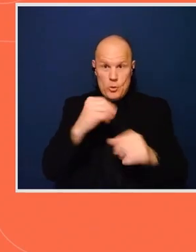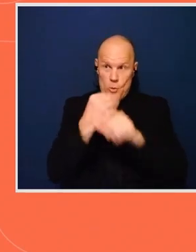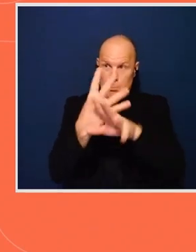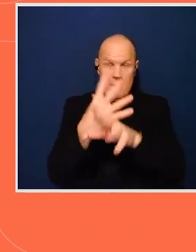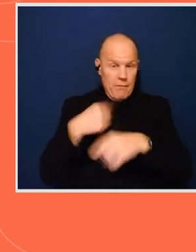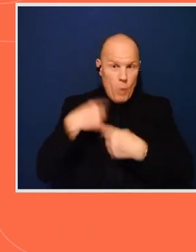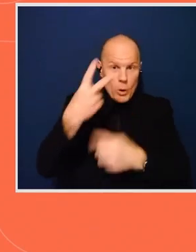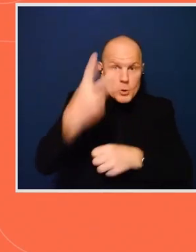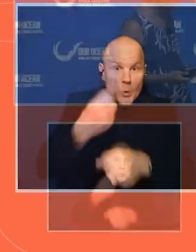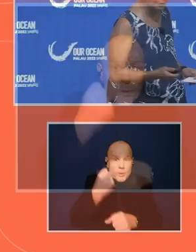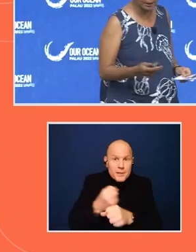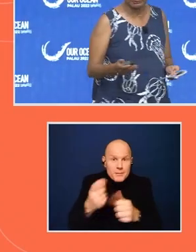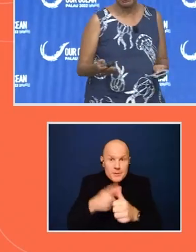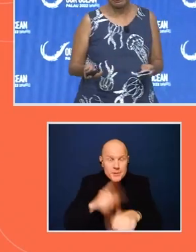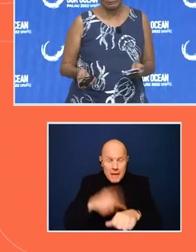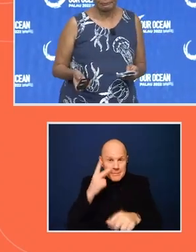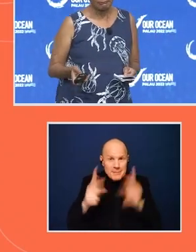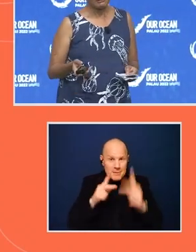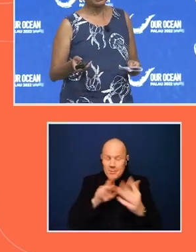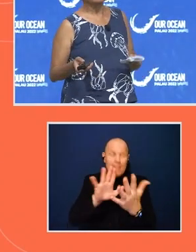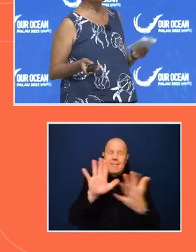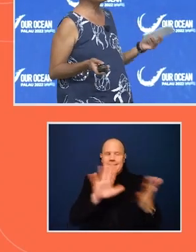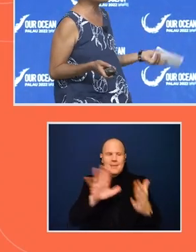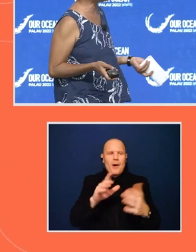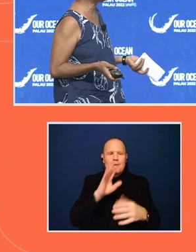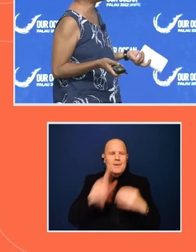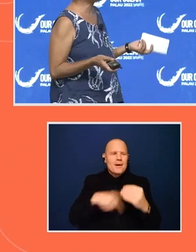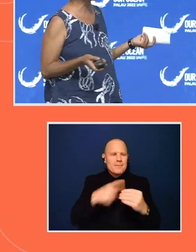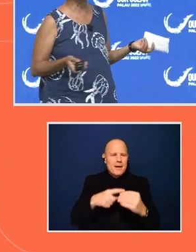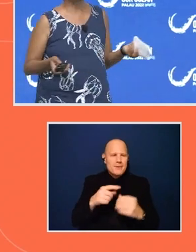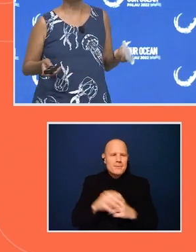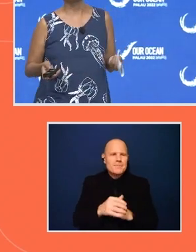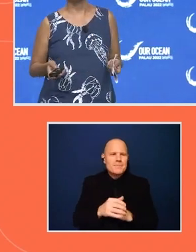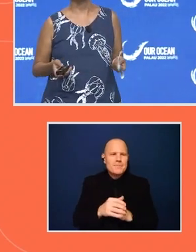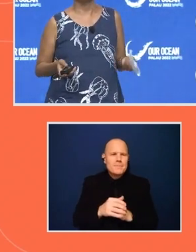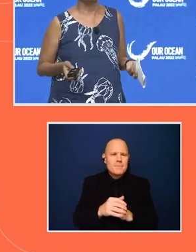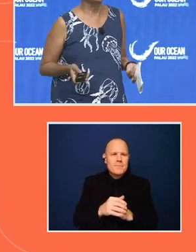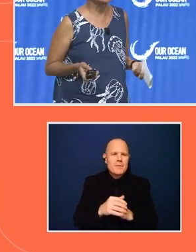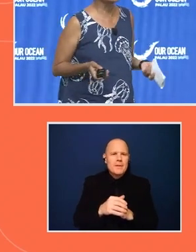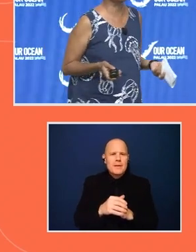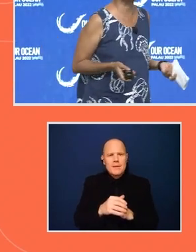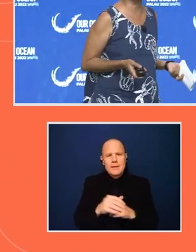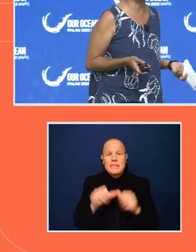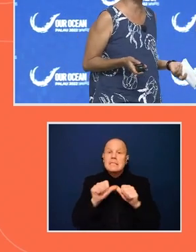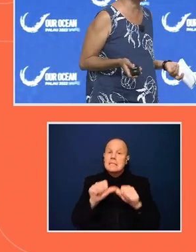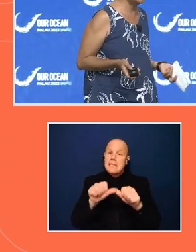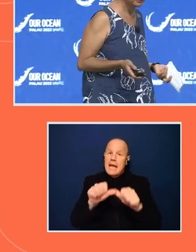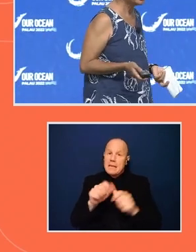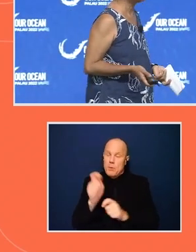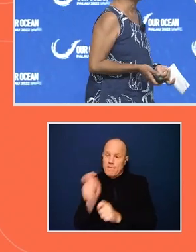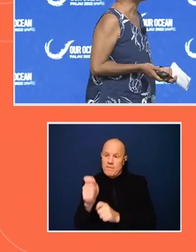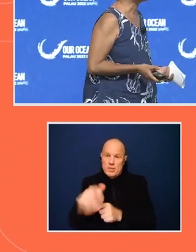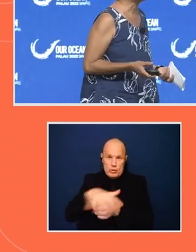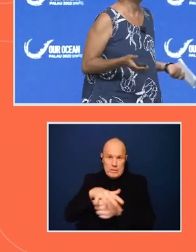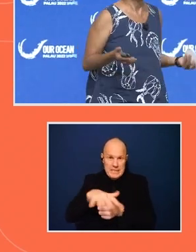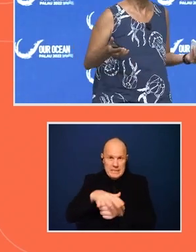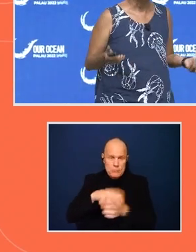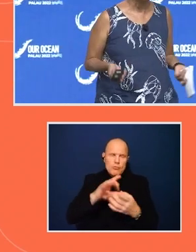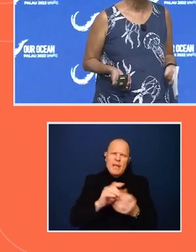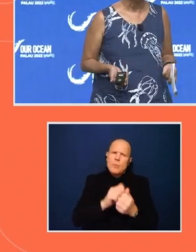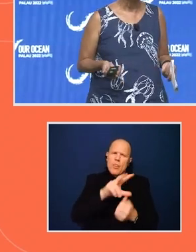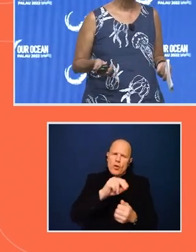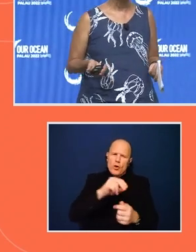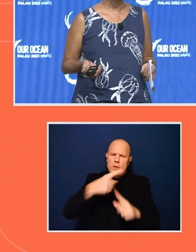I'm here to talk about sustainable fisheries in the context of 30 by 30. So